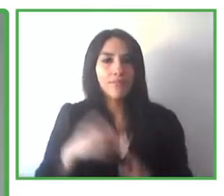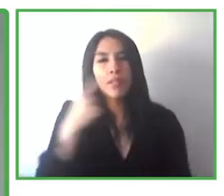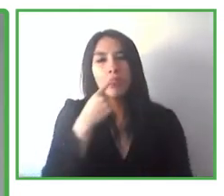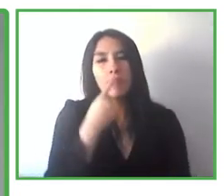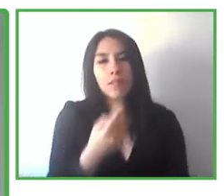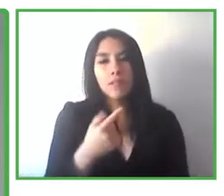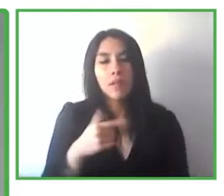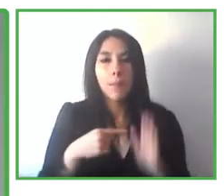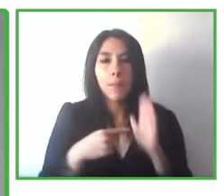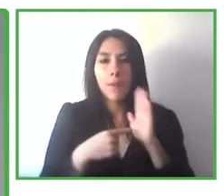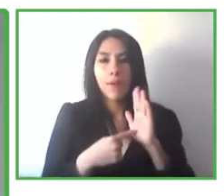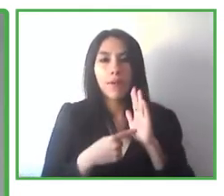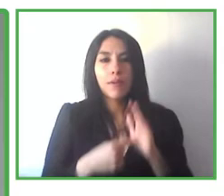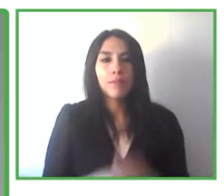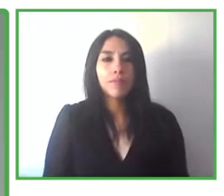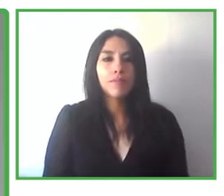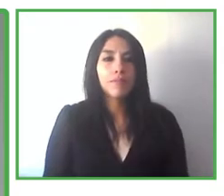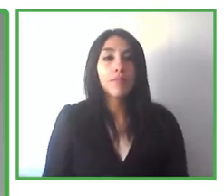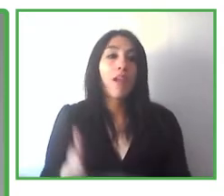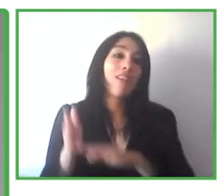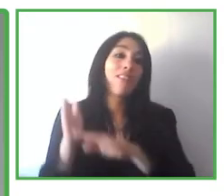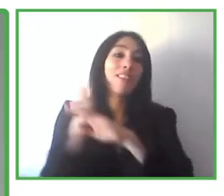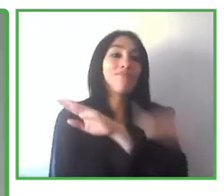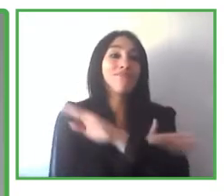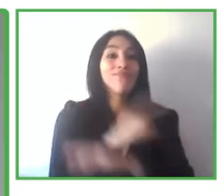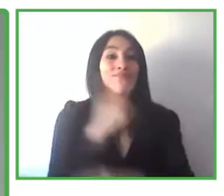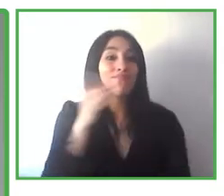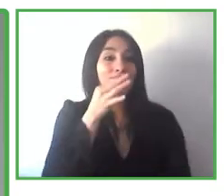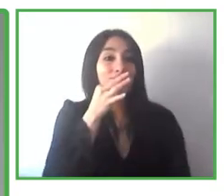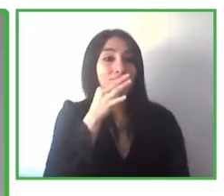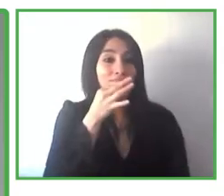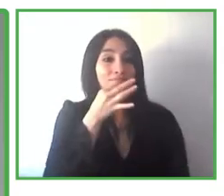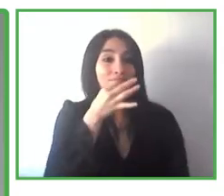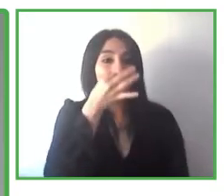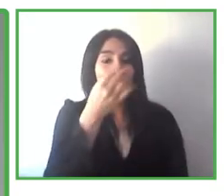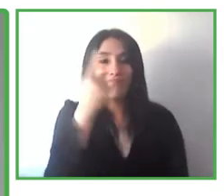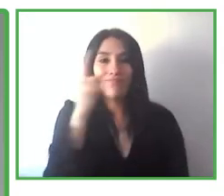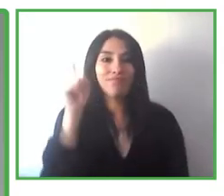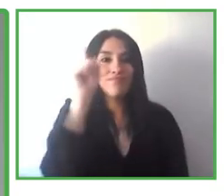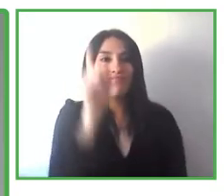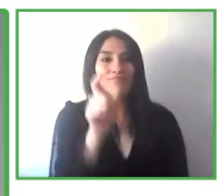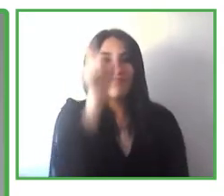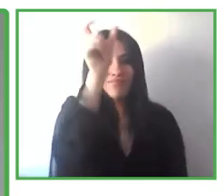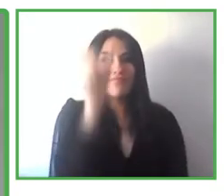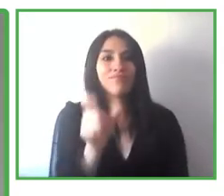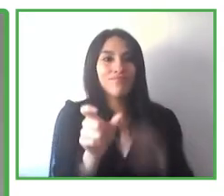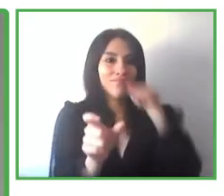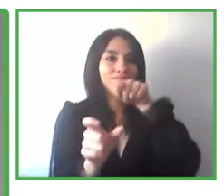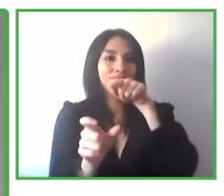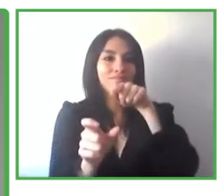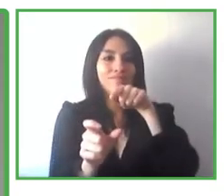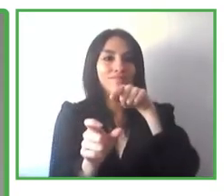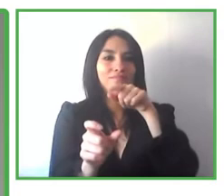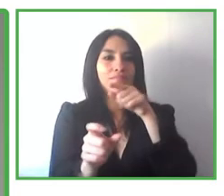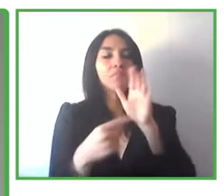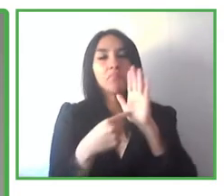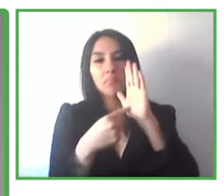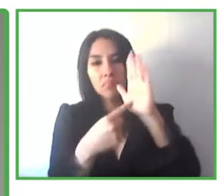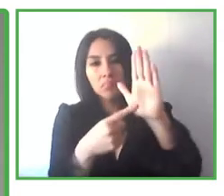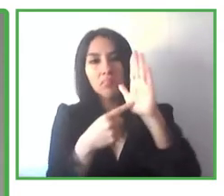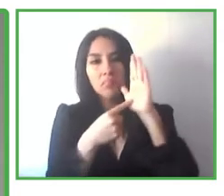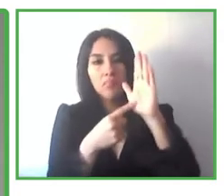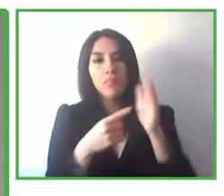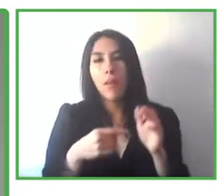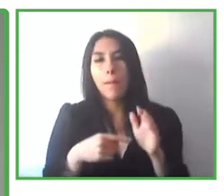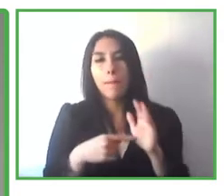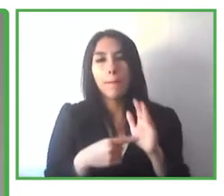talking just as an example before we move on to the panel members, if we think about something